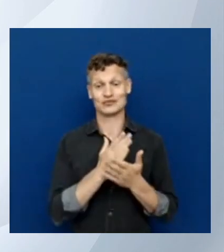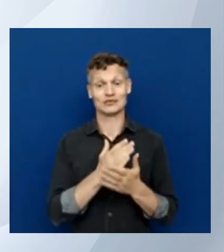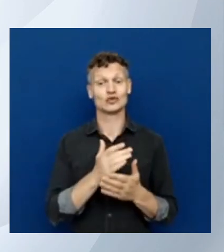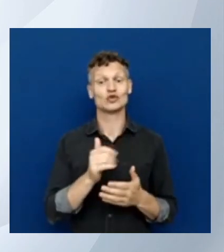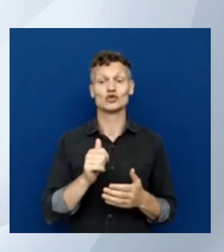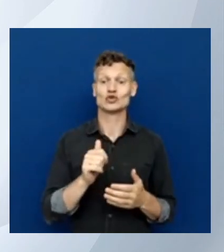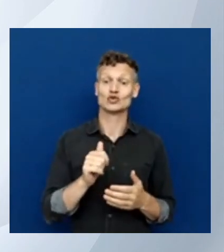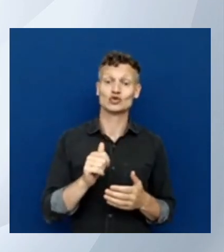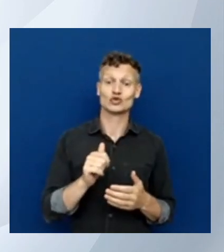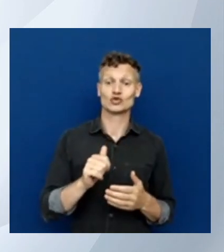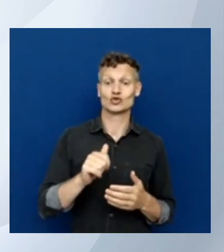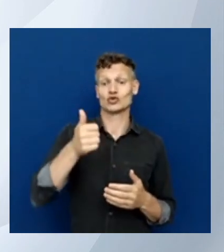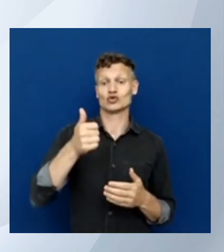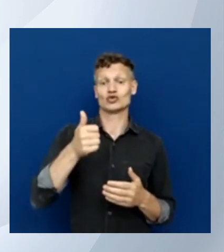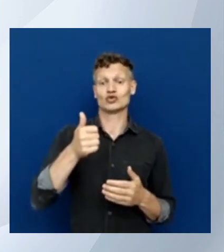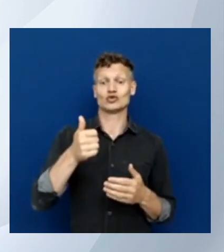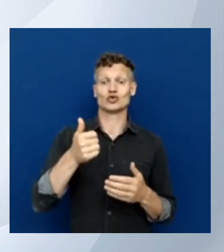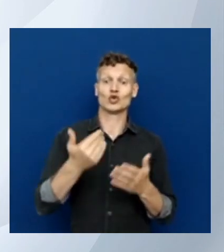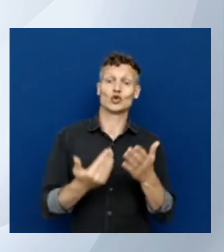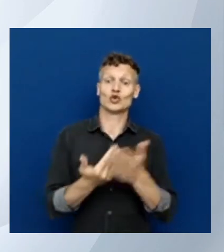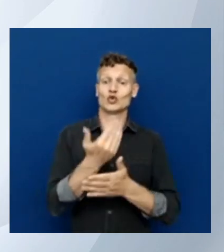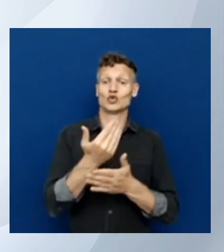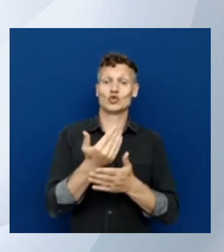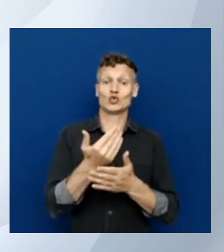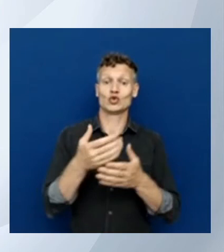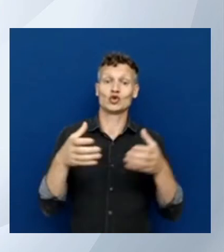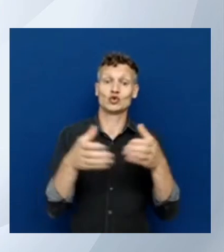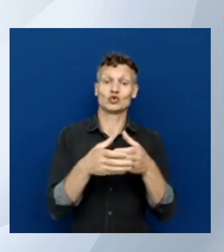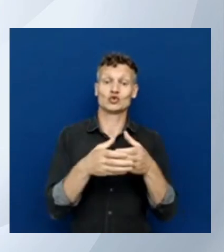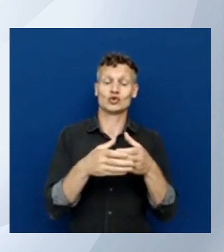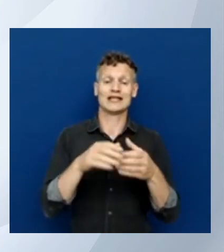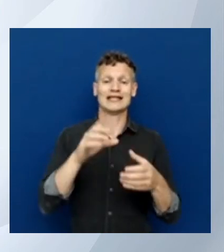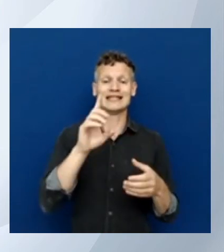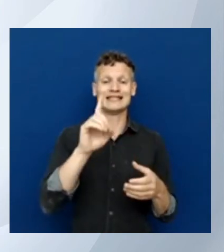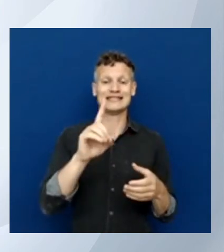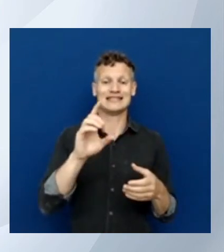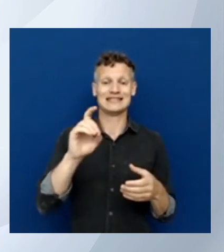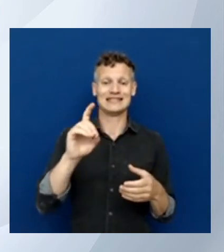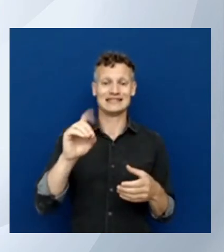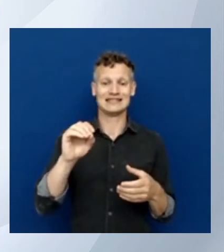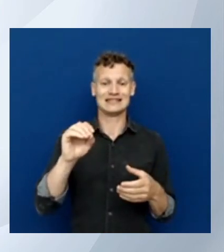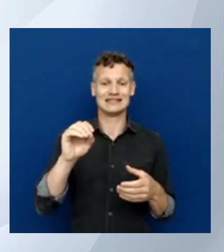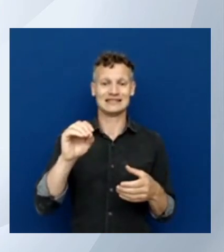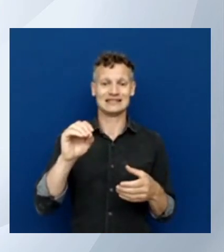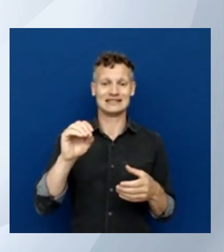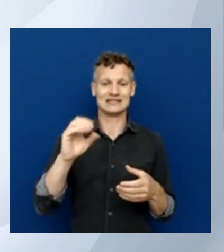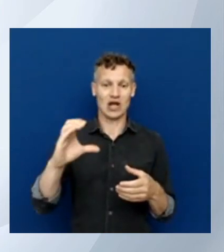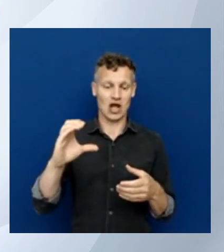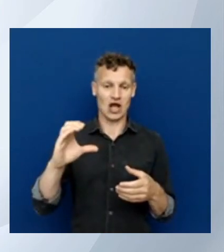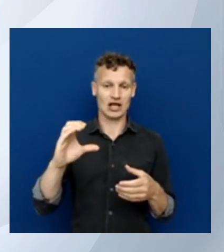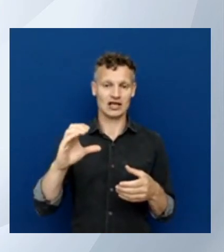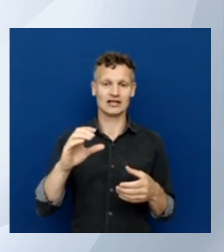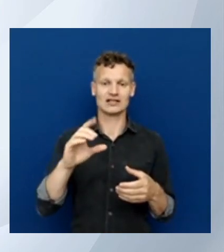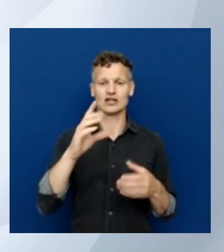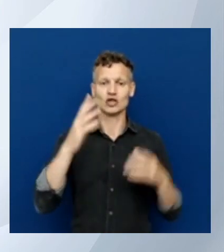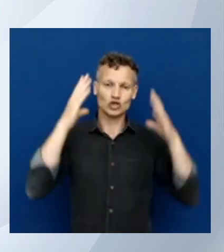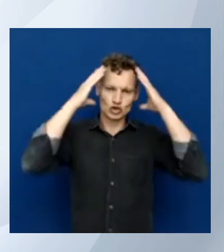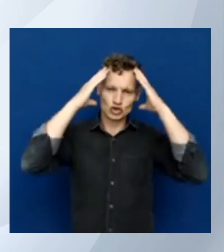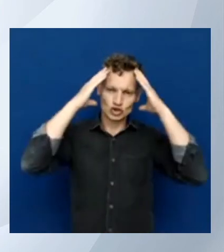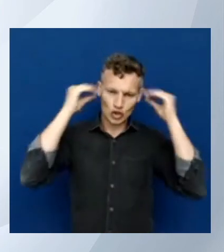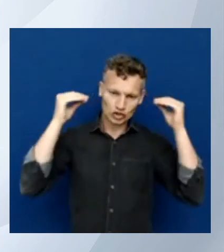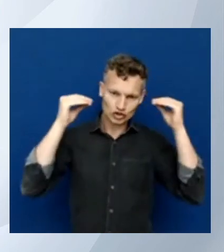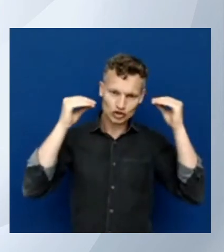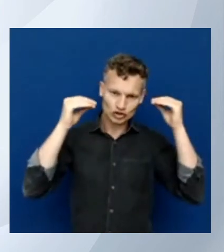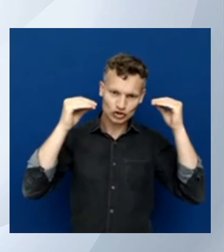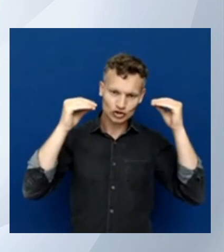for Dutch DevOps and GitHub community I started that with Jaap Brasser